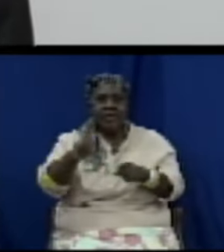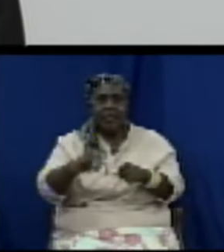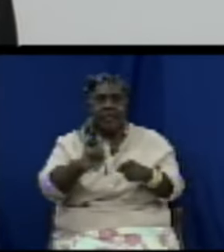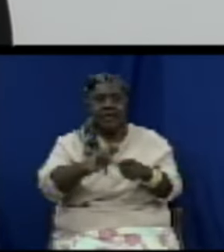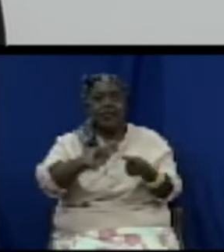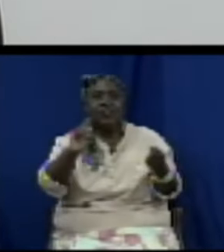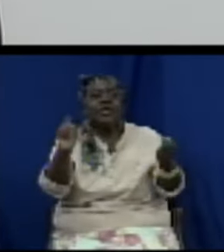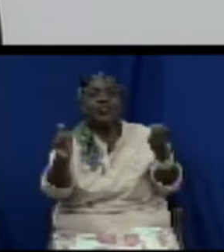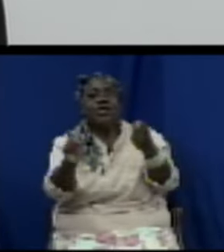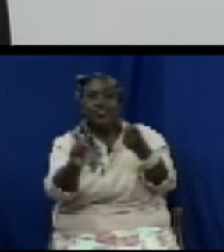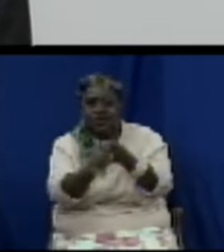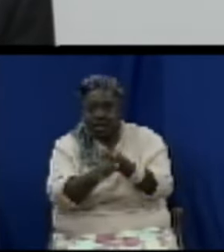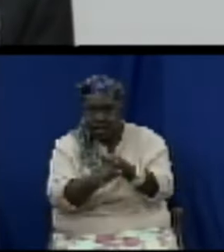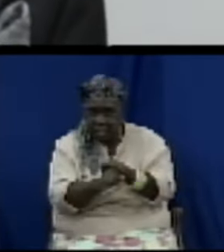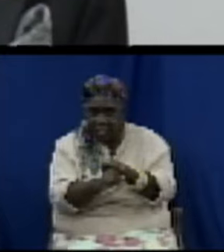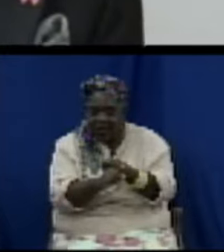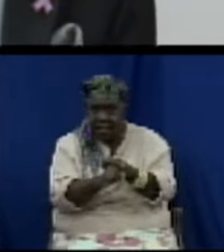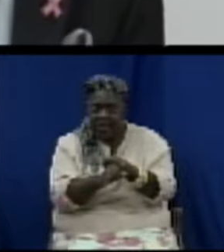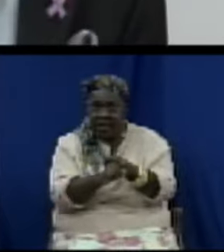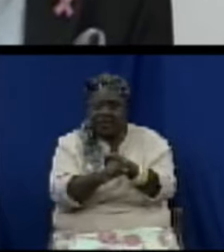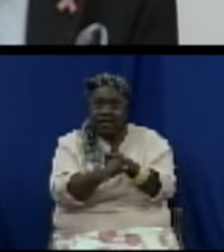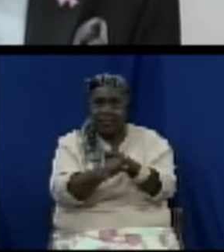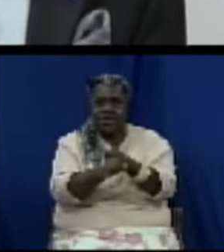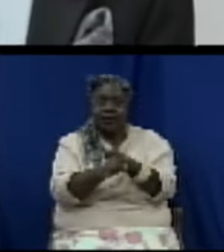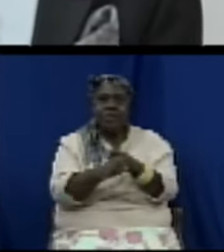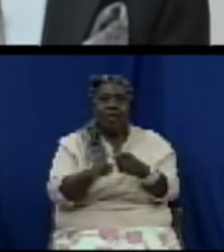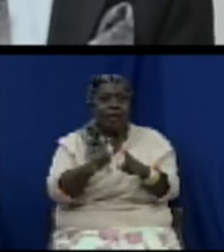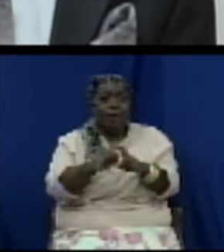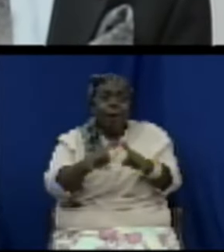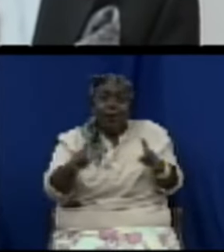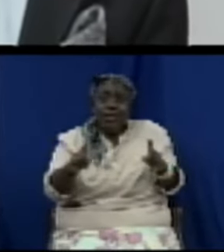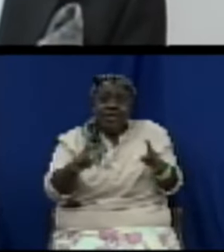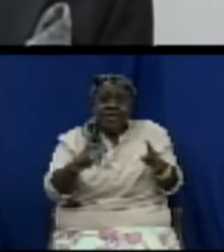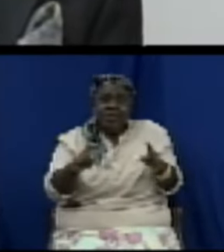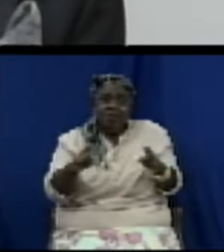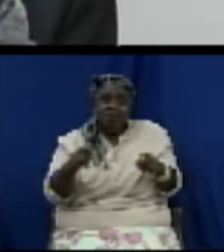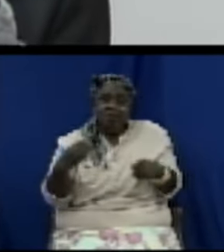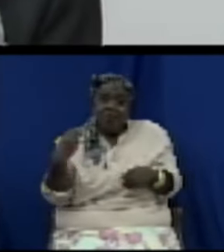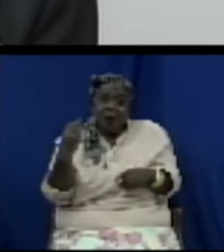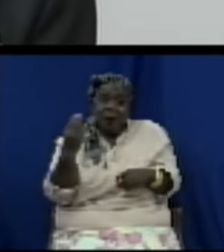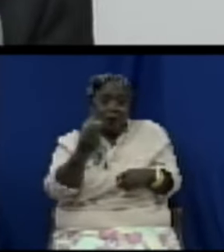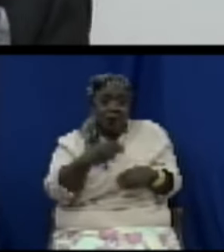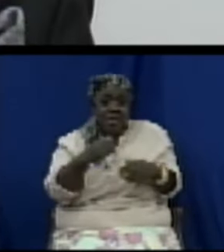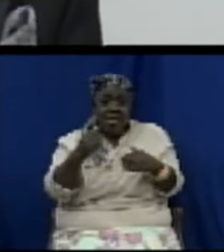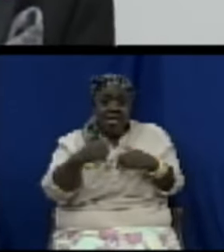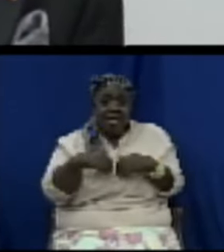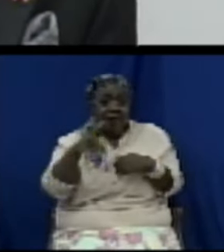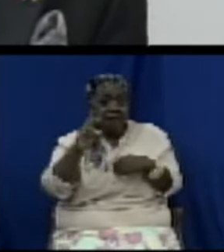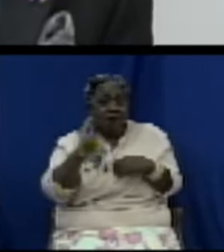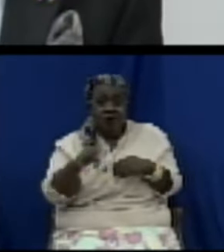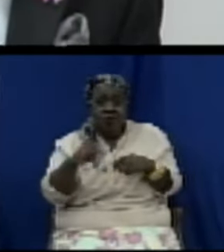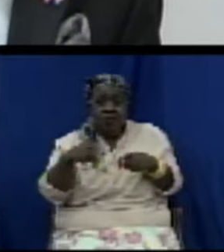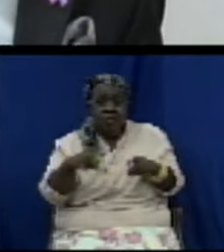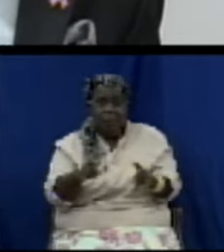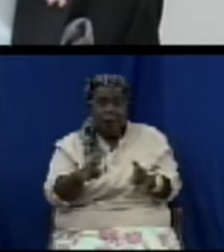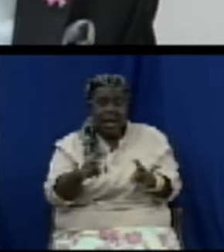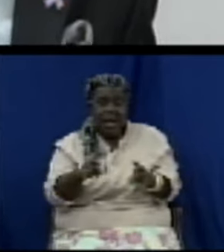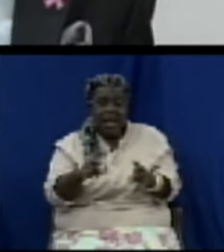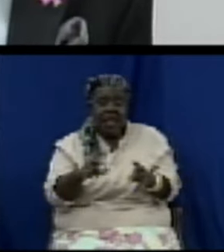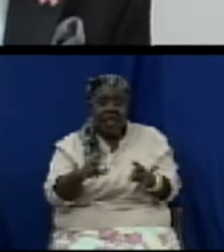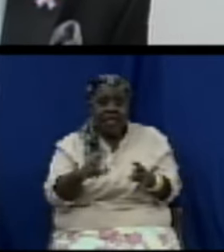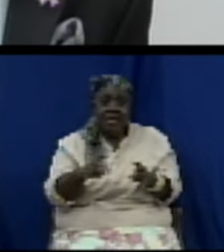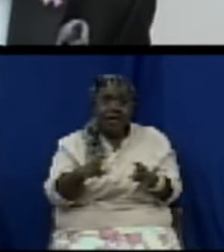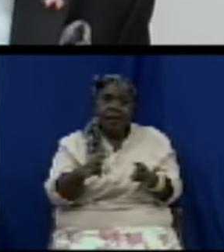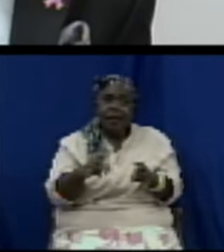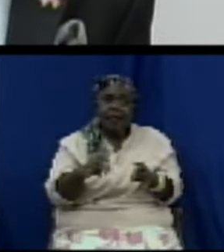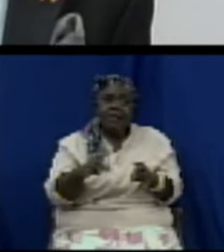the proper ability to penalize that's why we needed this legislation it needed to be